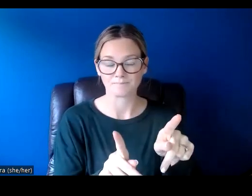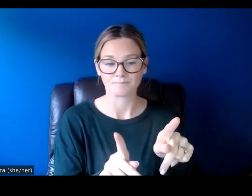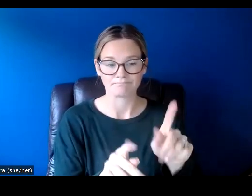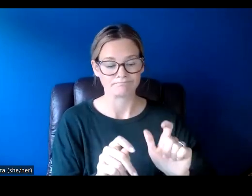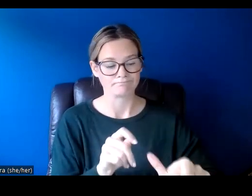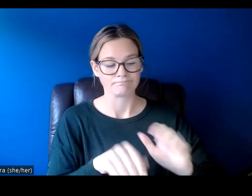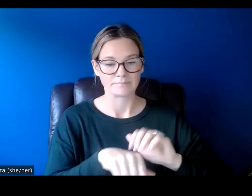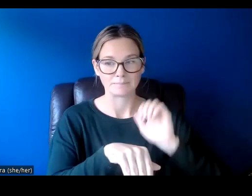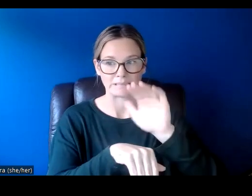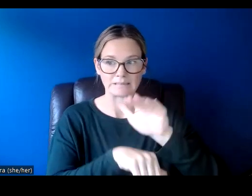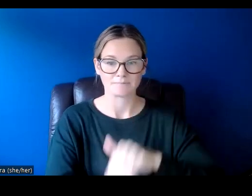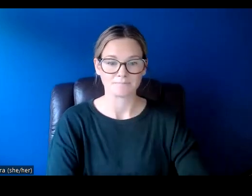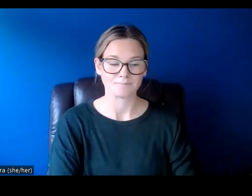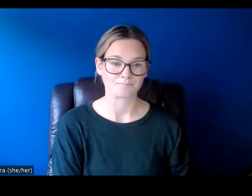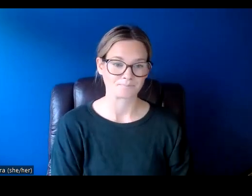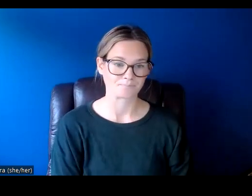click submit.